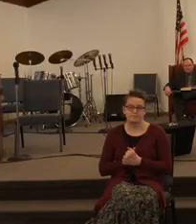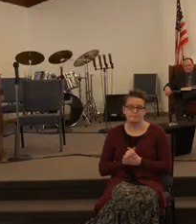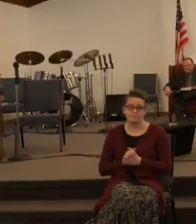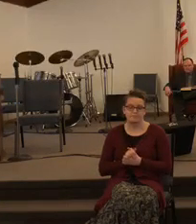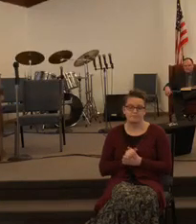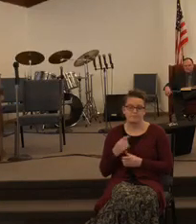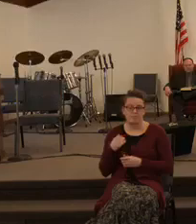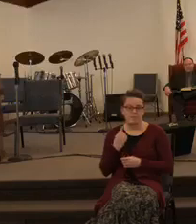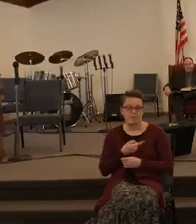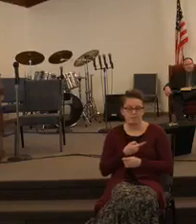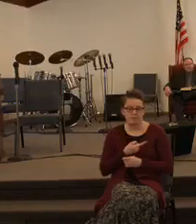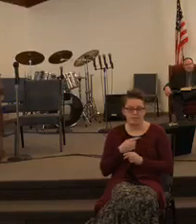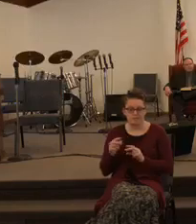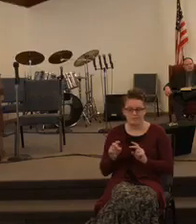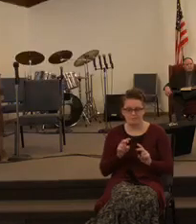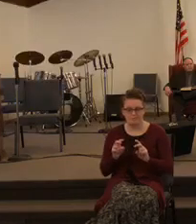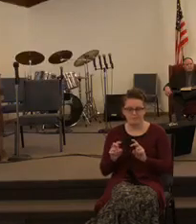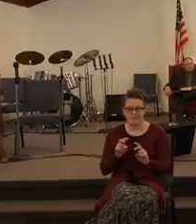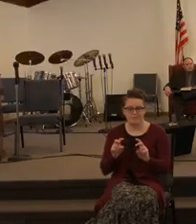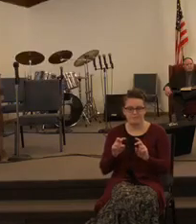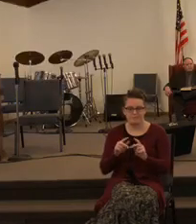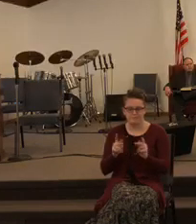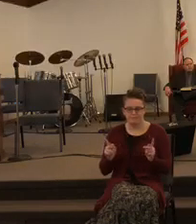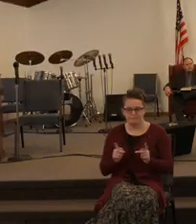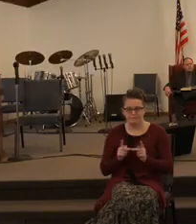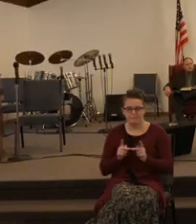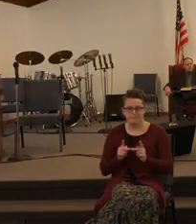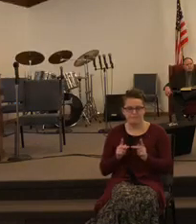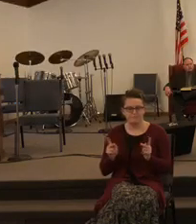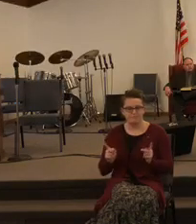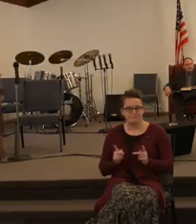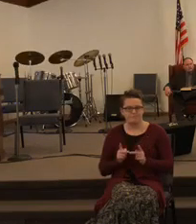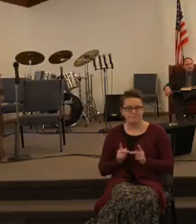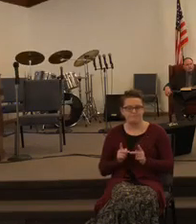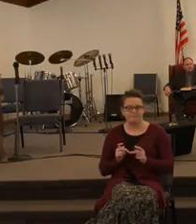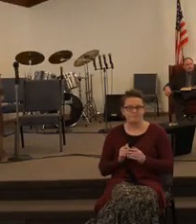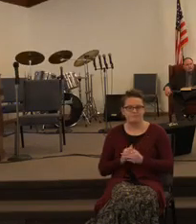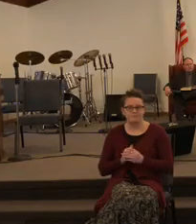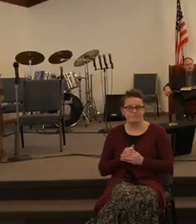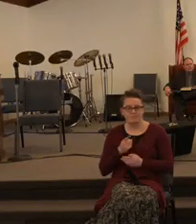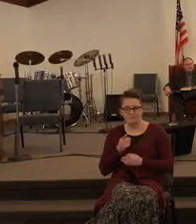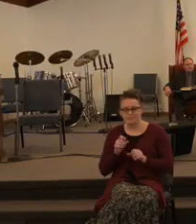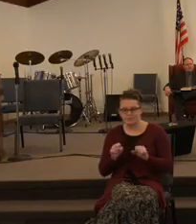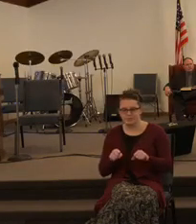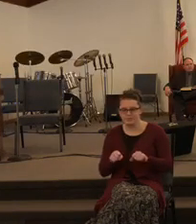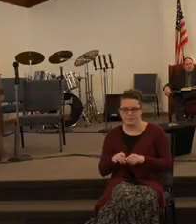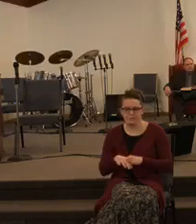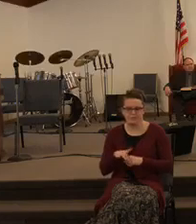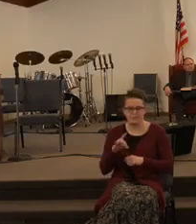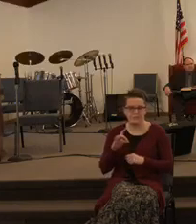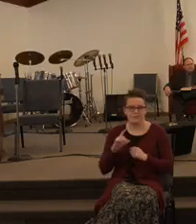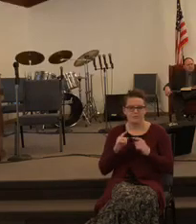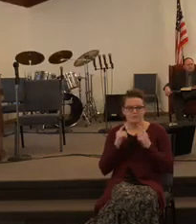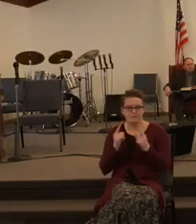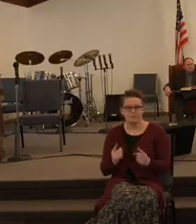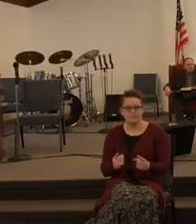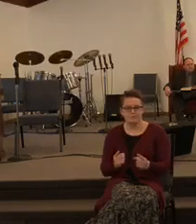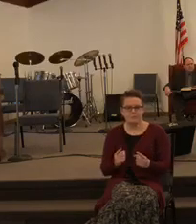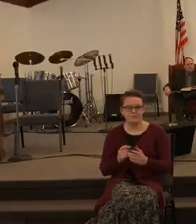We travel from place to place. You can decide I'm going to go to